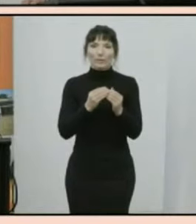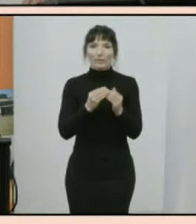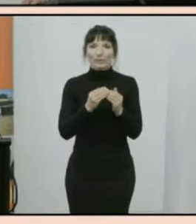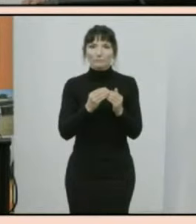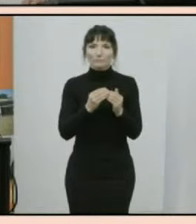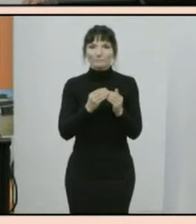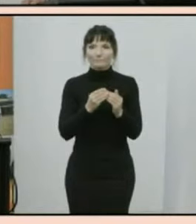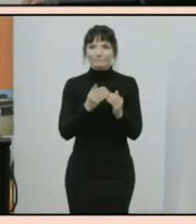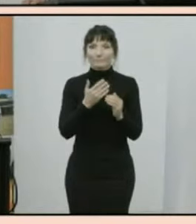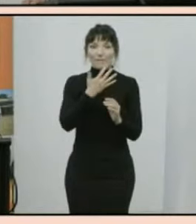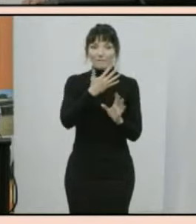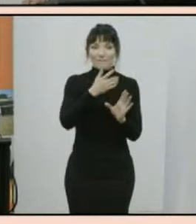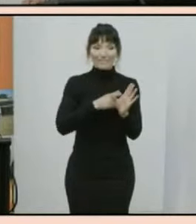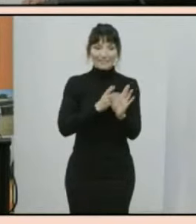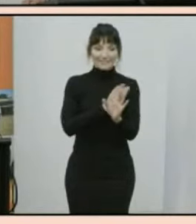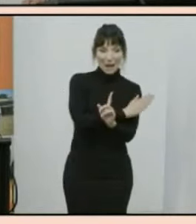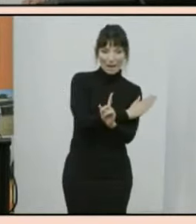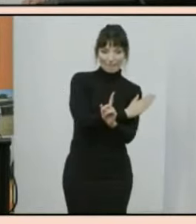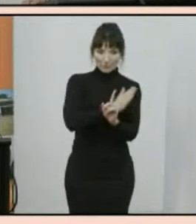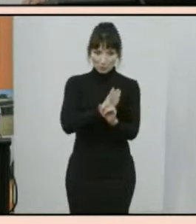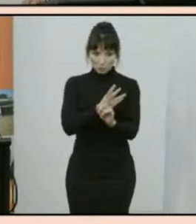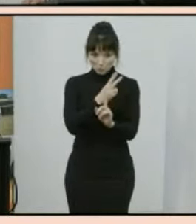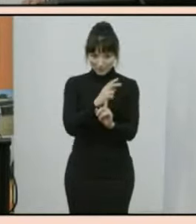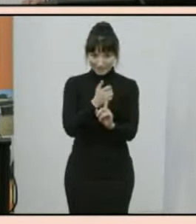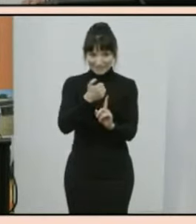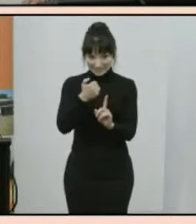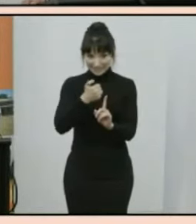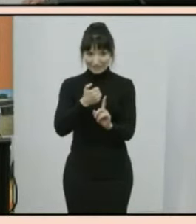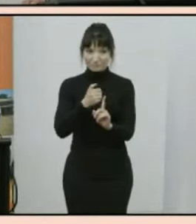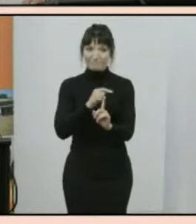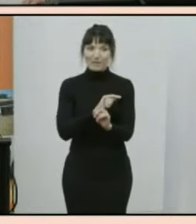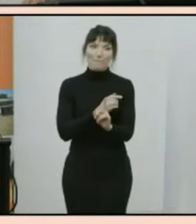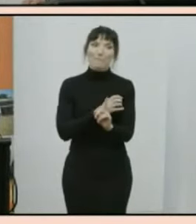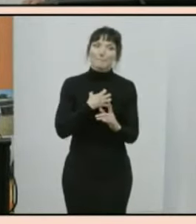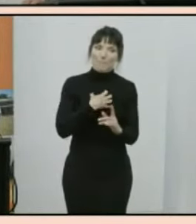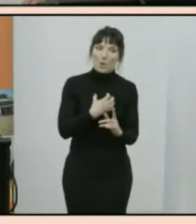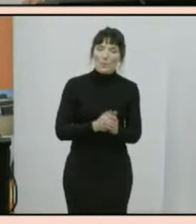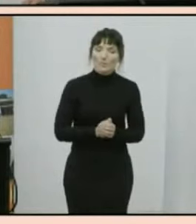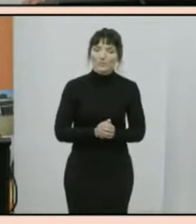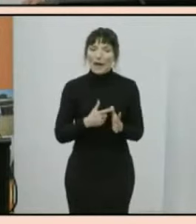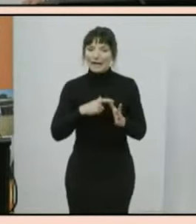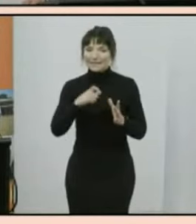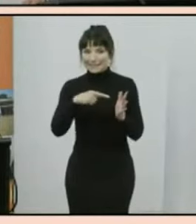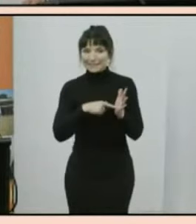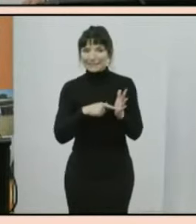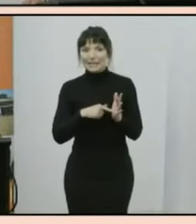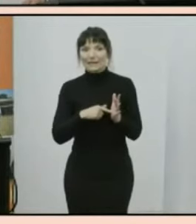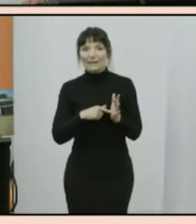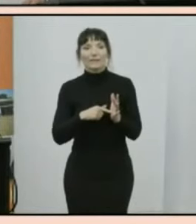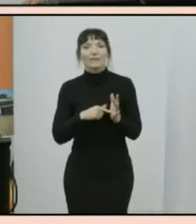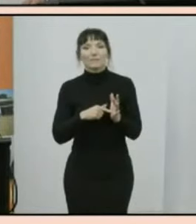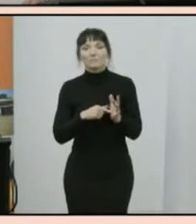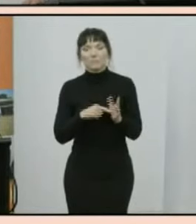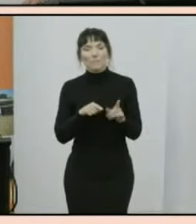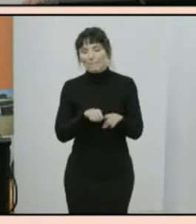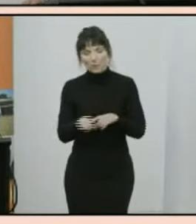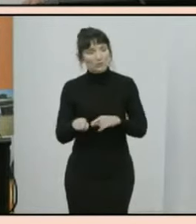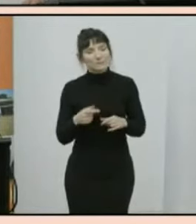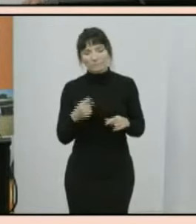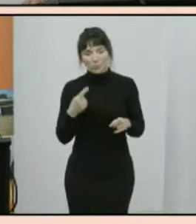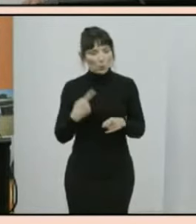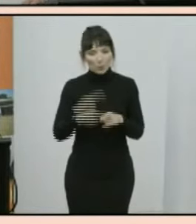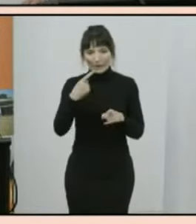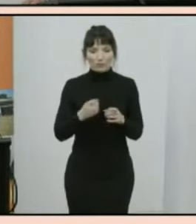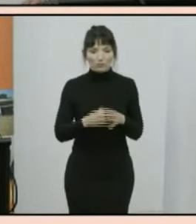five years to 2016. the act continues to be the fastest growing state or territory with